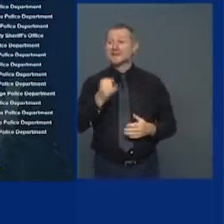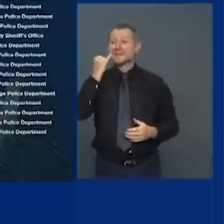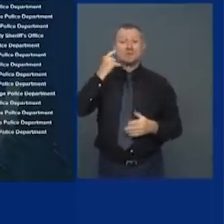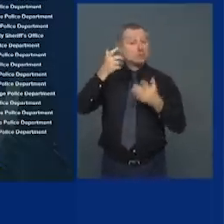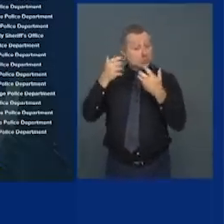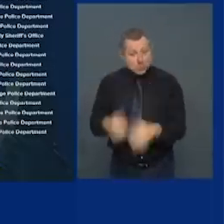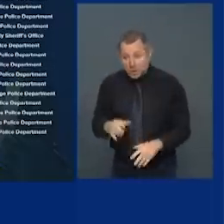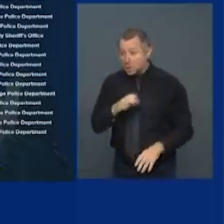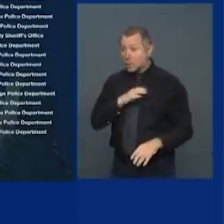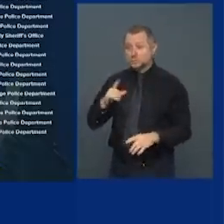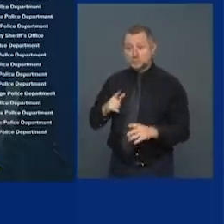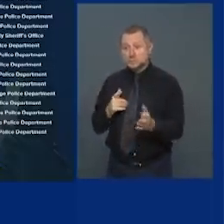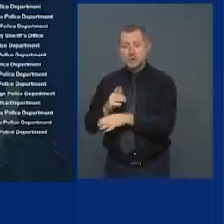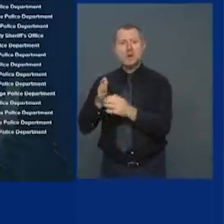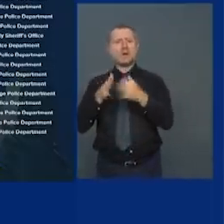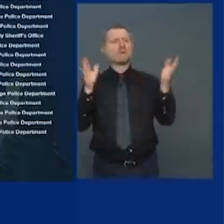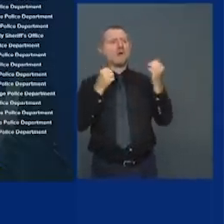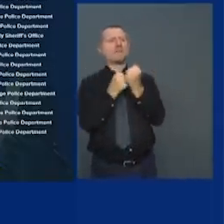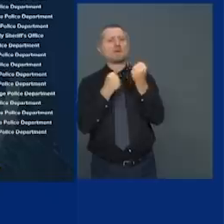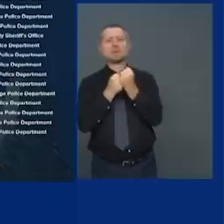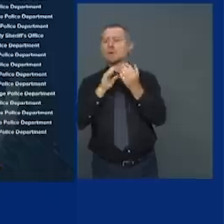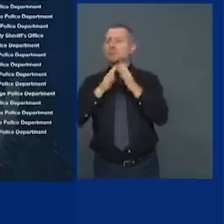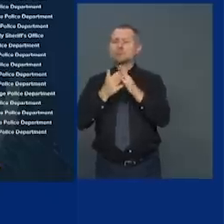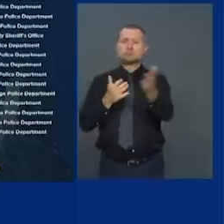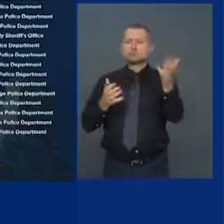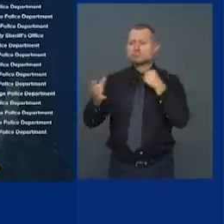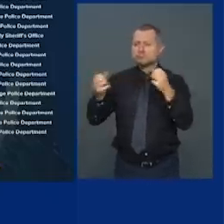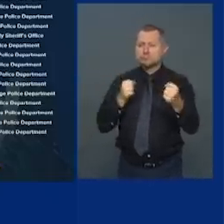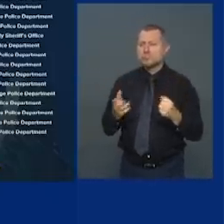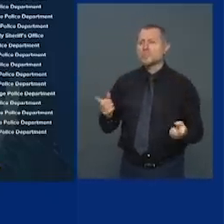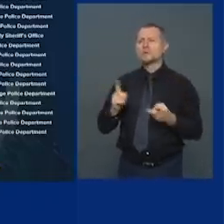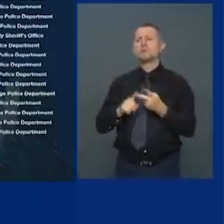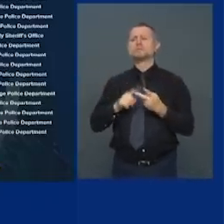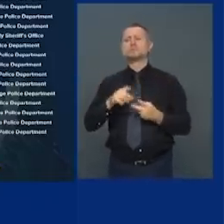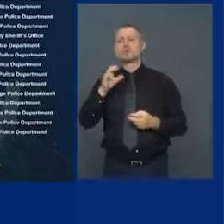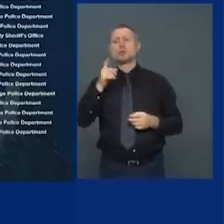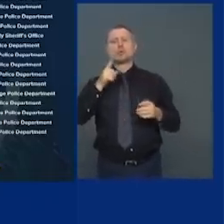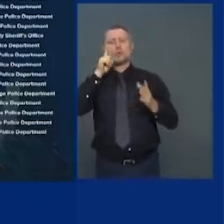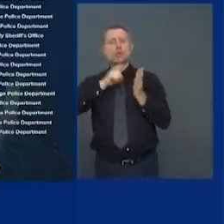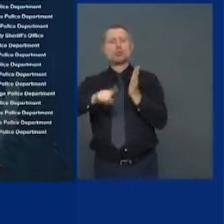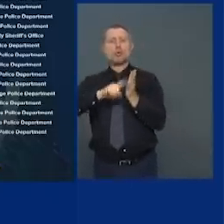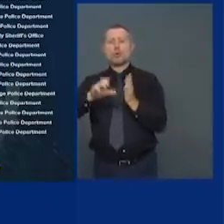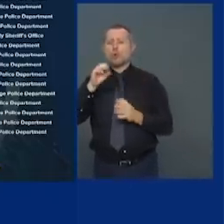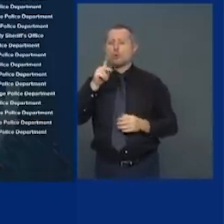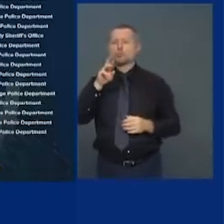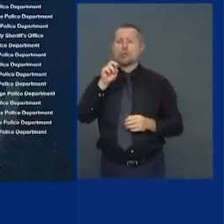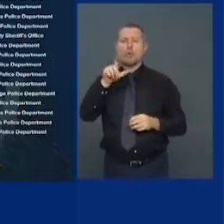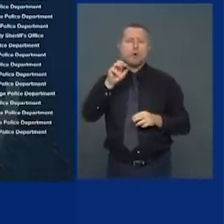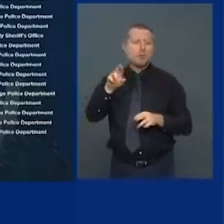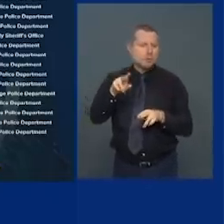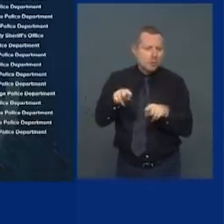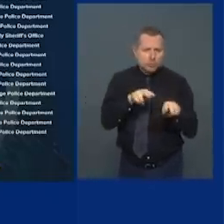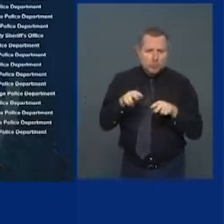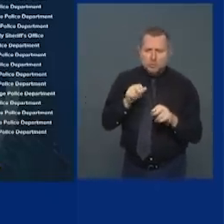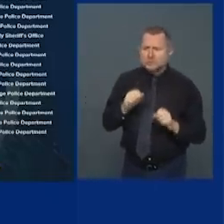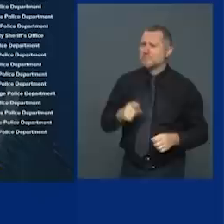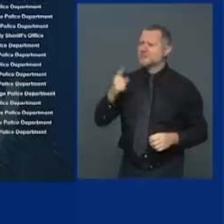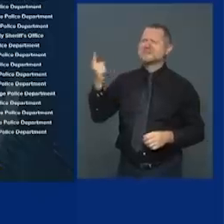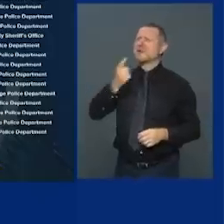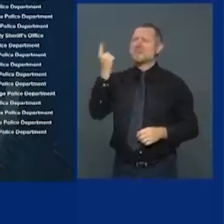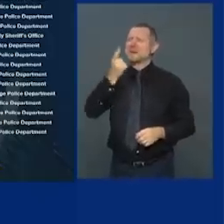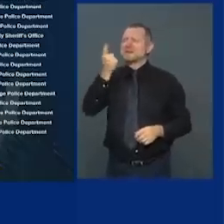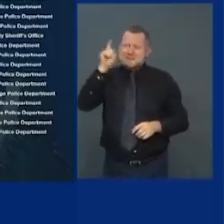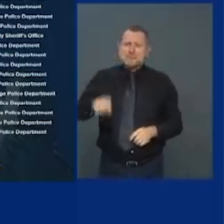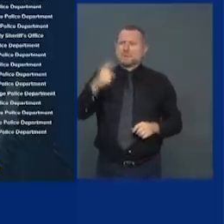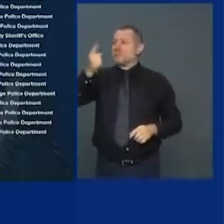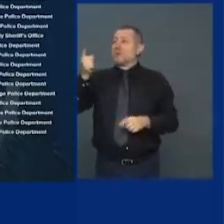it controller could do it but somebody's got to do it or say I don't want to